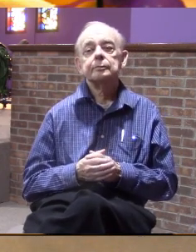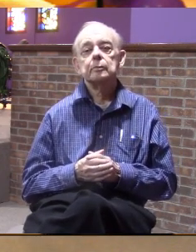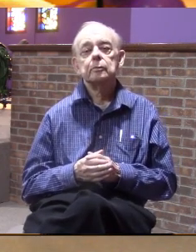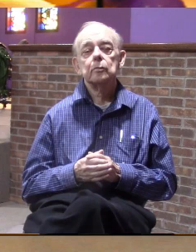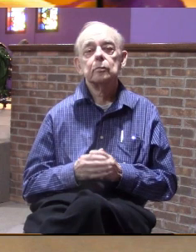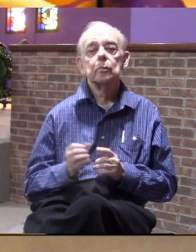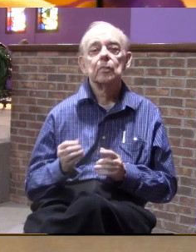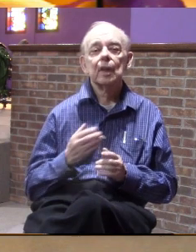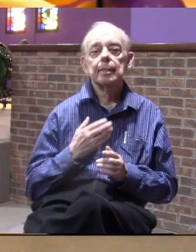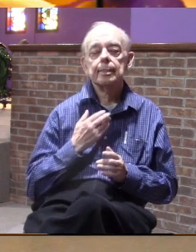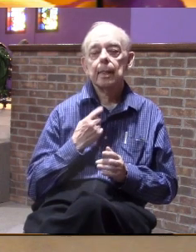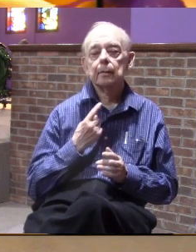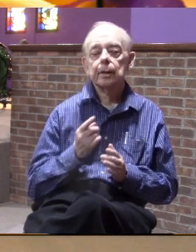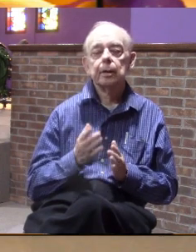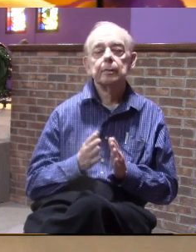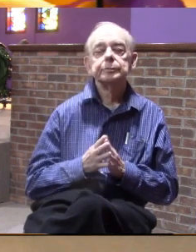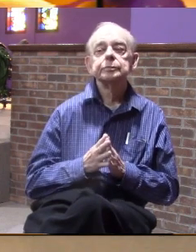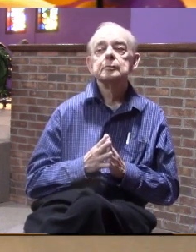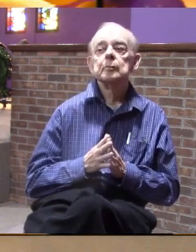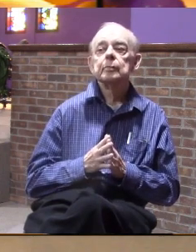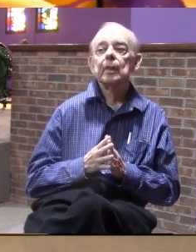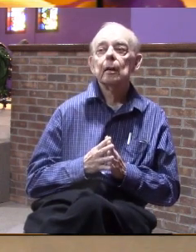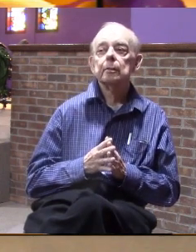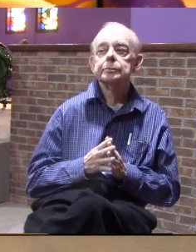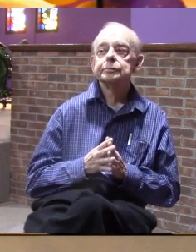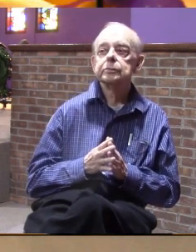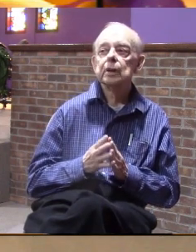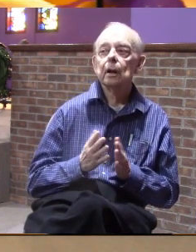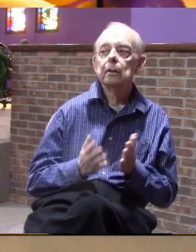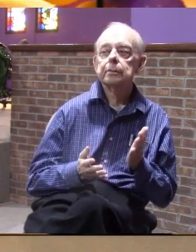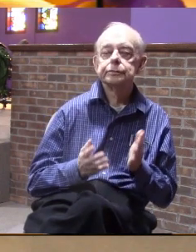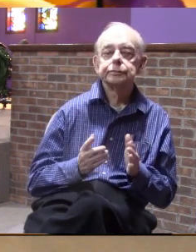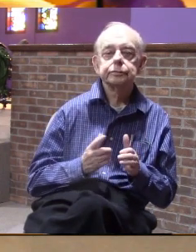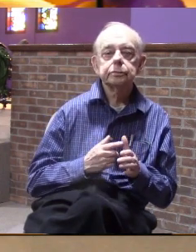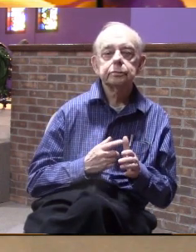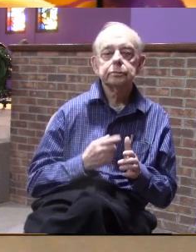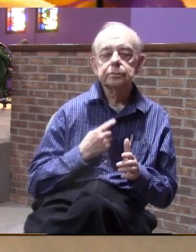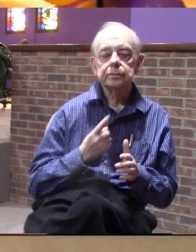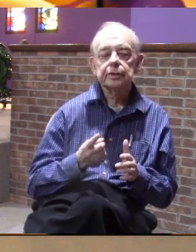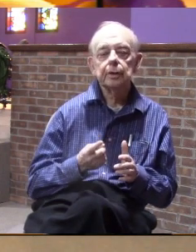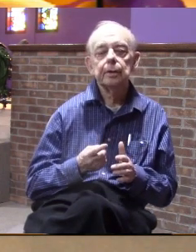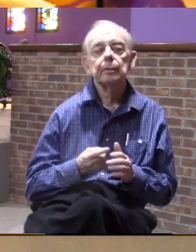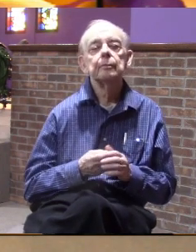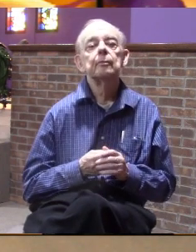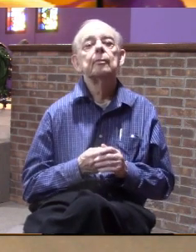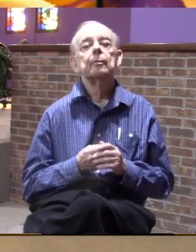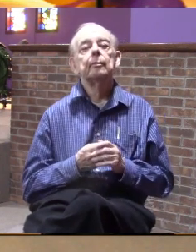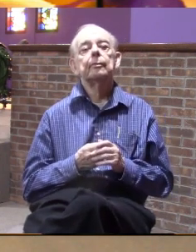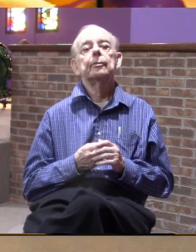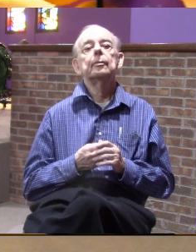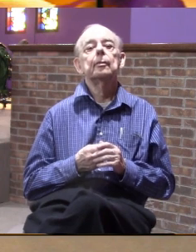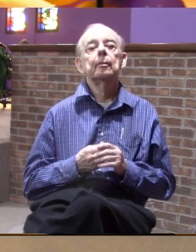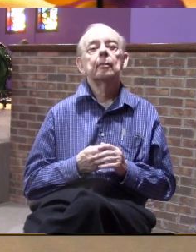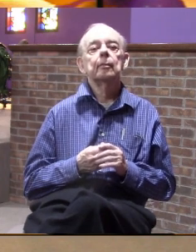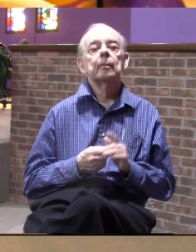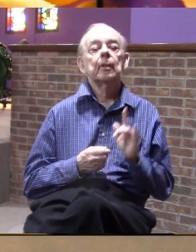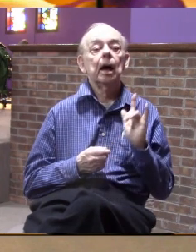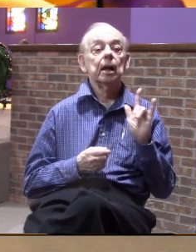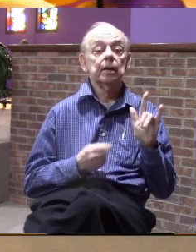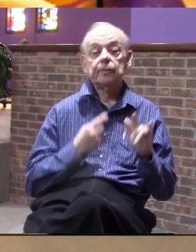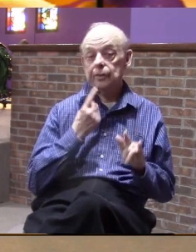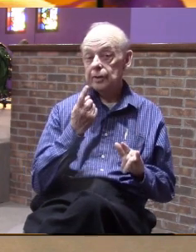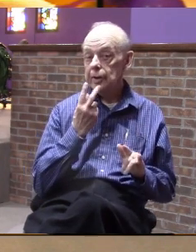and so may I say to you this and may I be the first to say to you I love to see you again